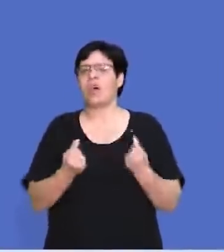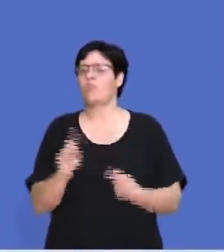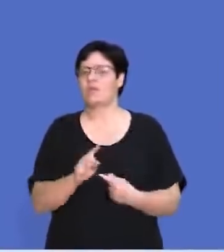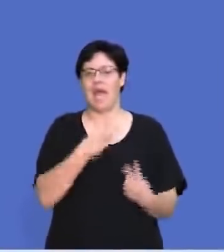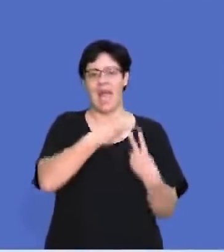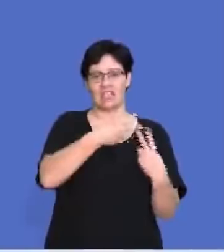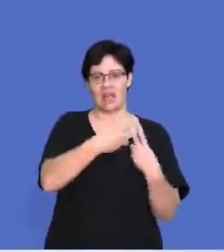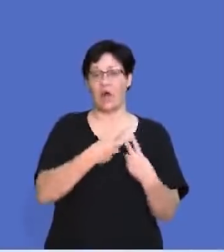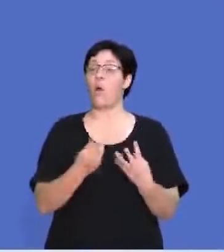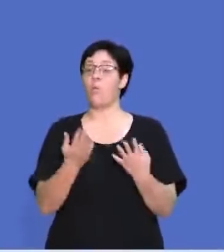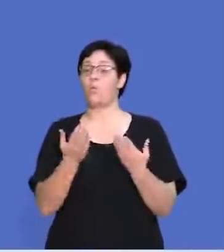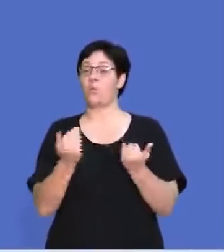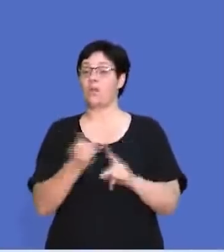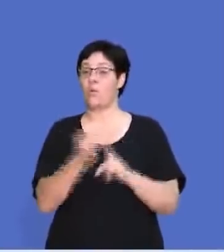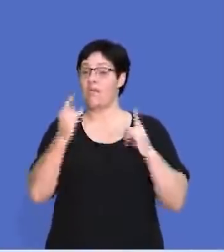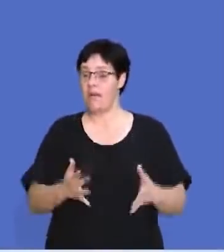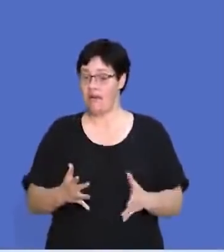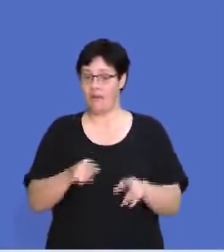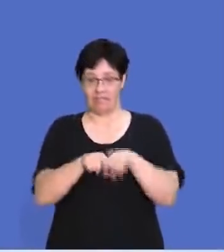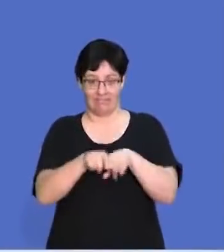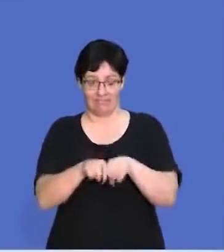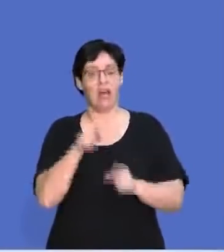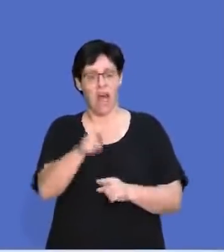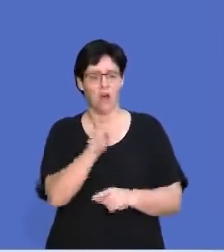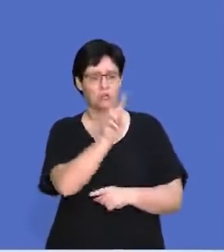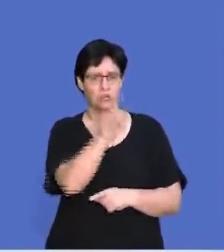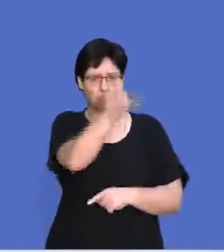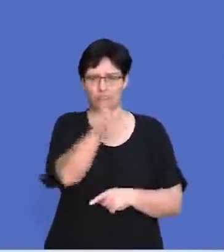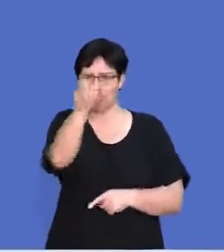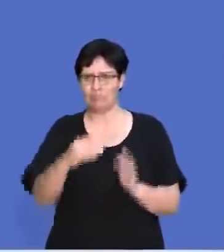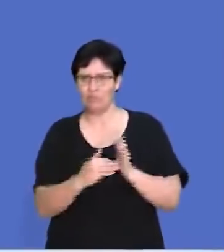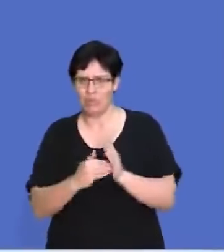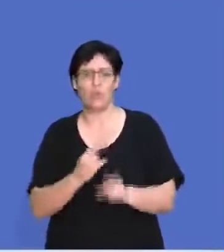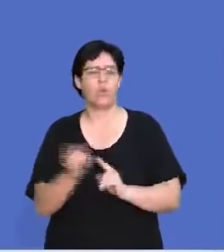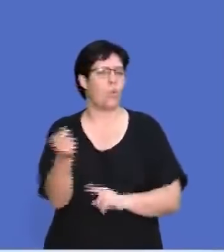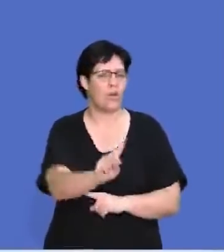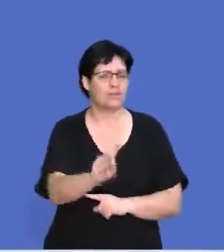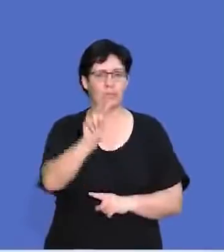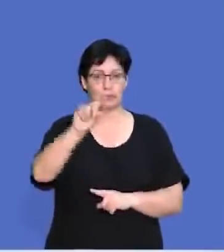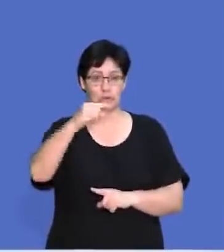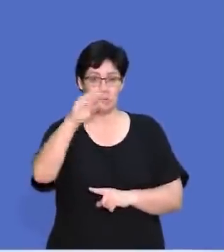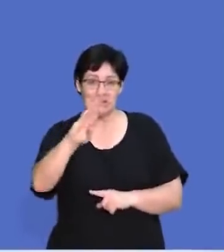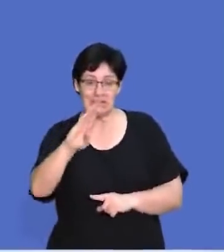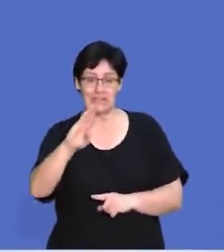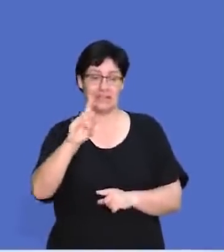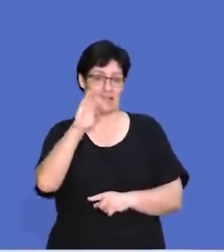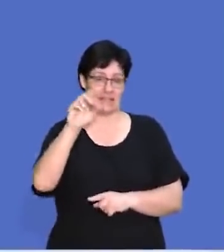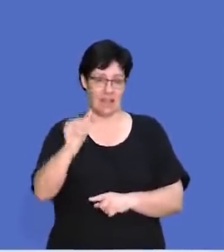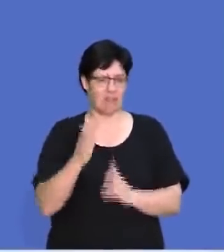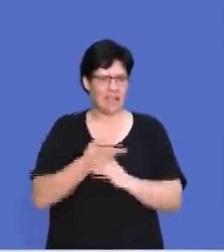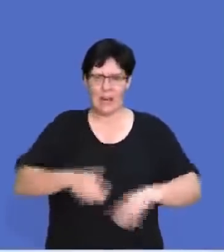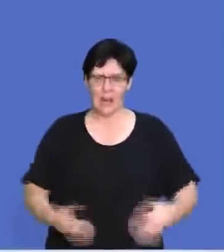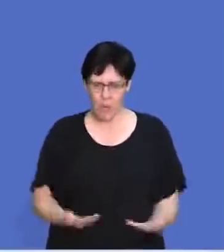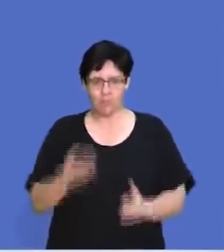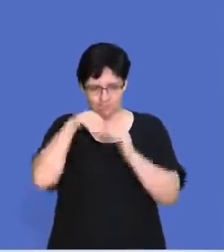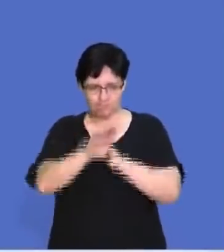the hashtag Wasawinacompetition where two lucky matriculants stand a chance to win two gigs of data. All you need to do to enter